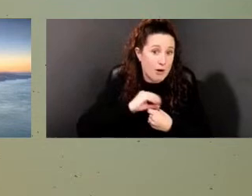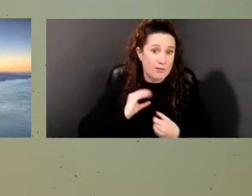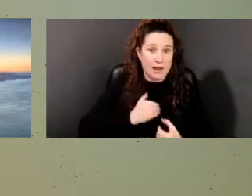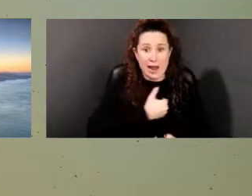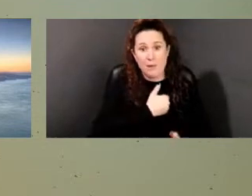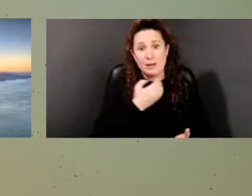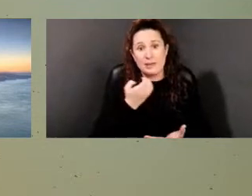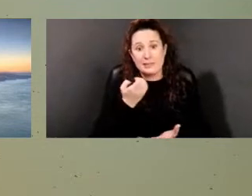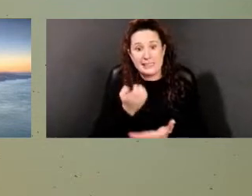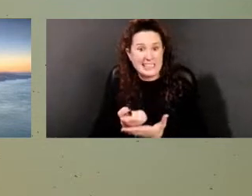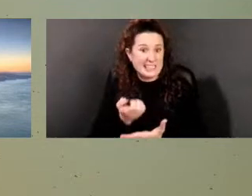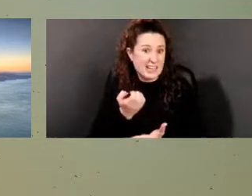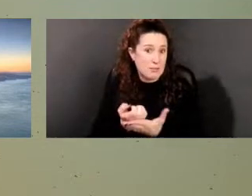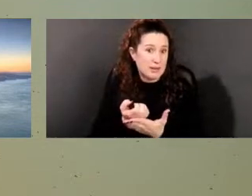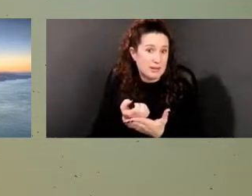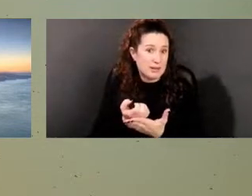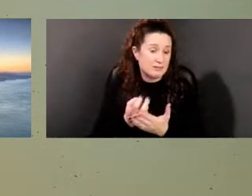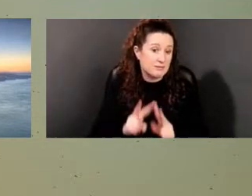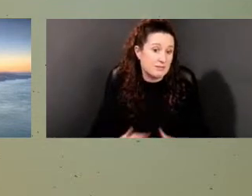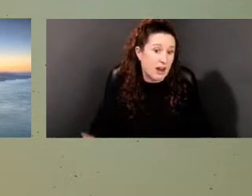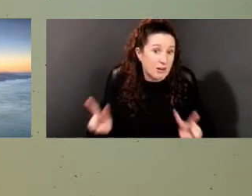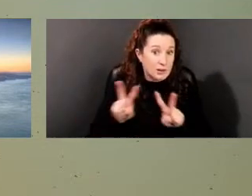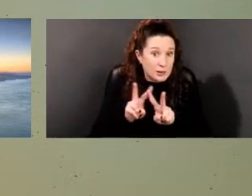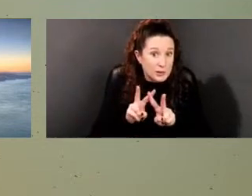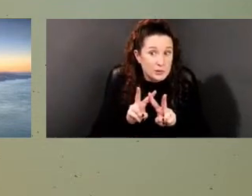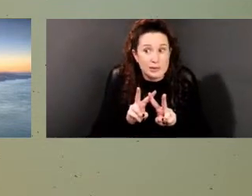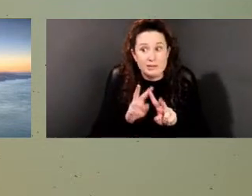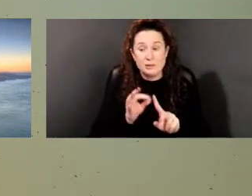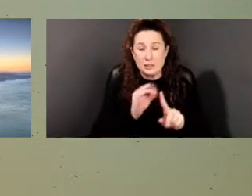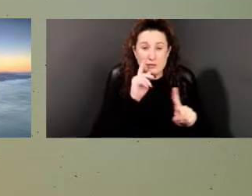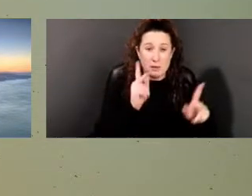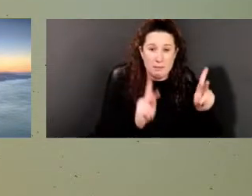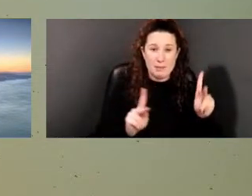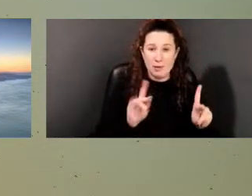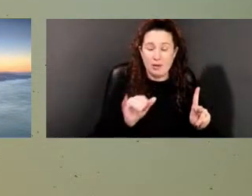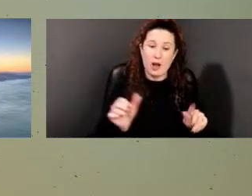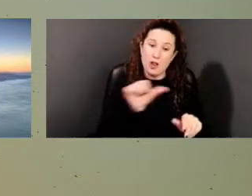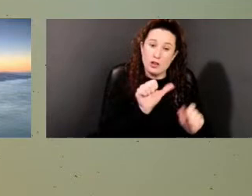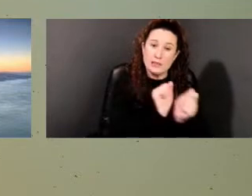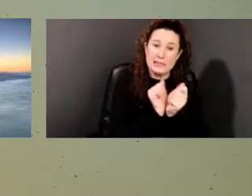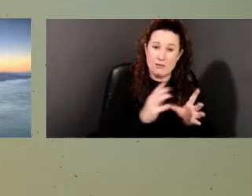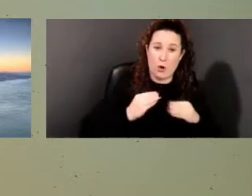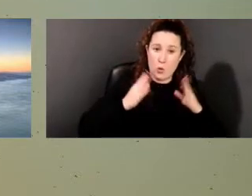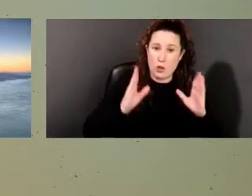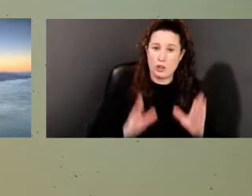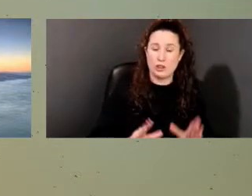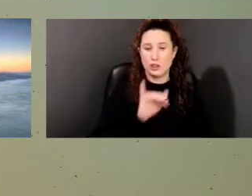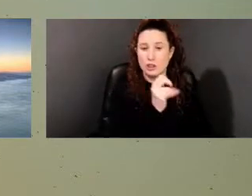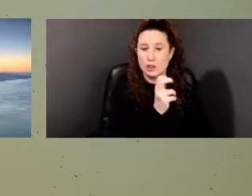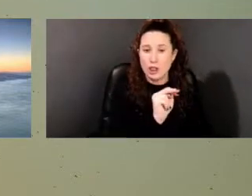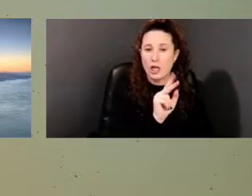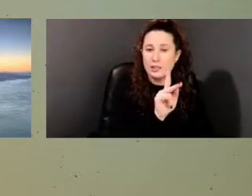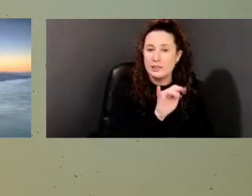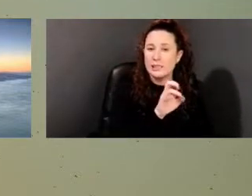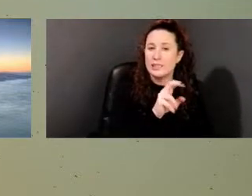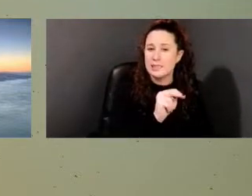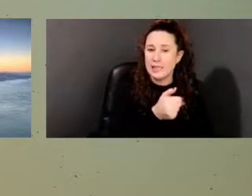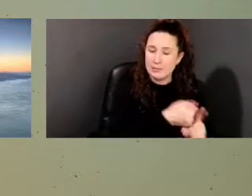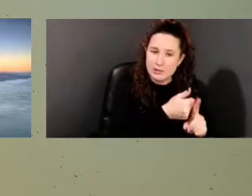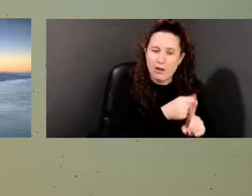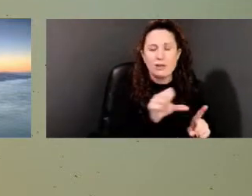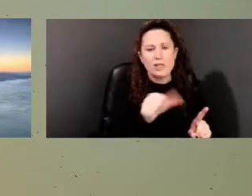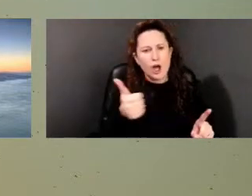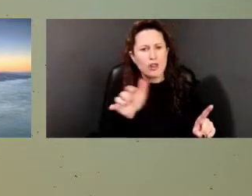value, frankly, of folks like John Dickinson and other slave owners and of the country. What can we learn from this